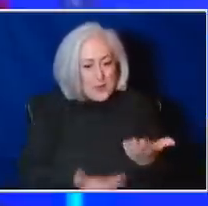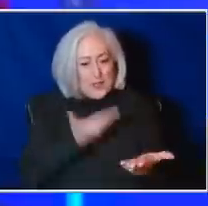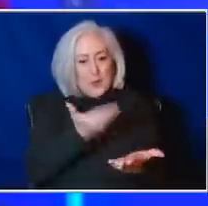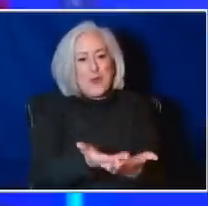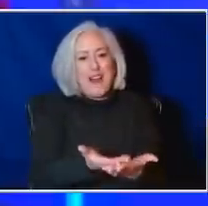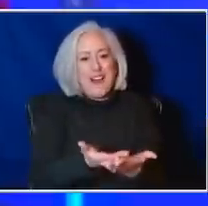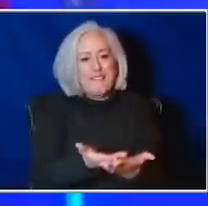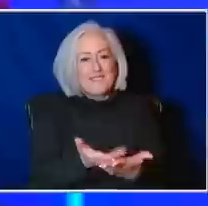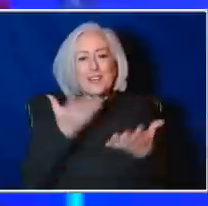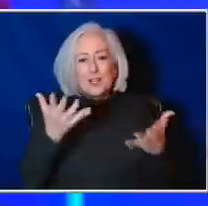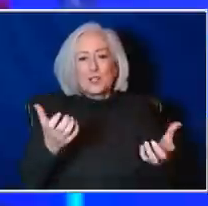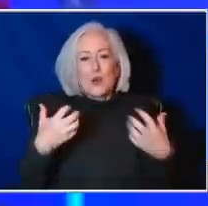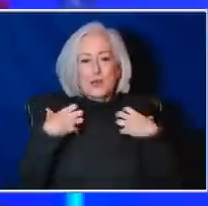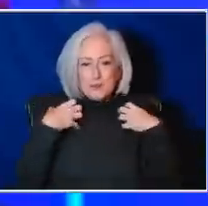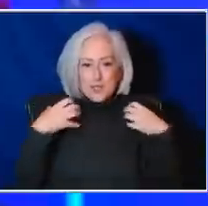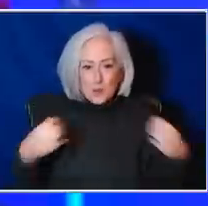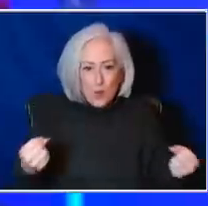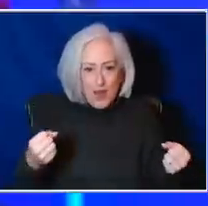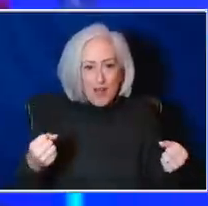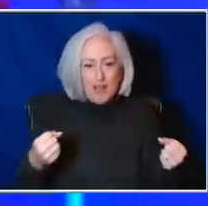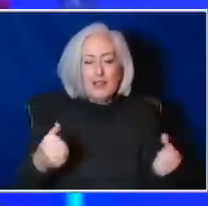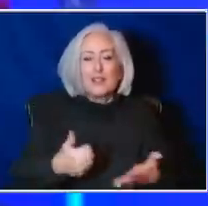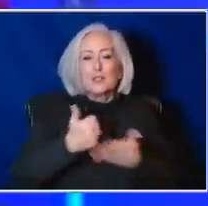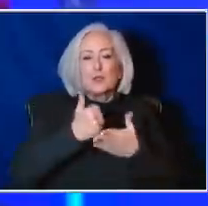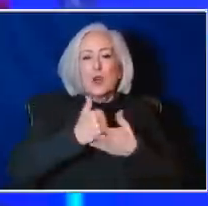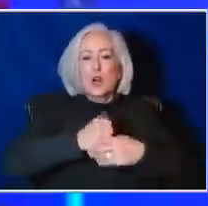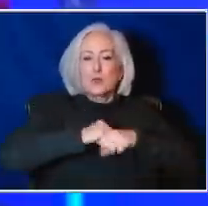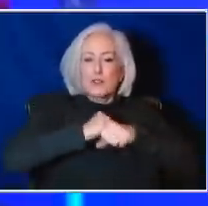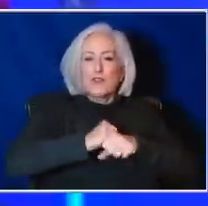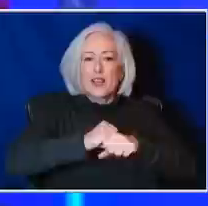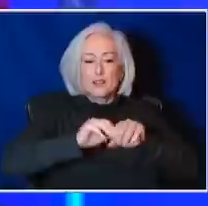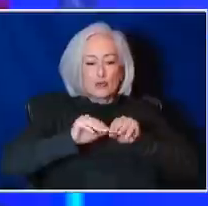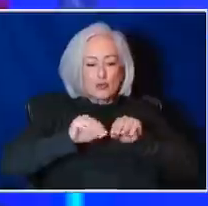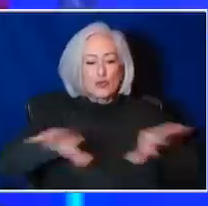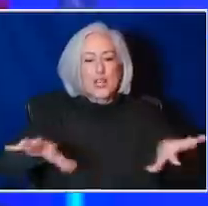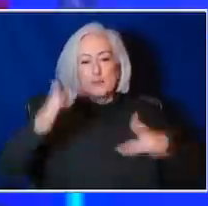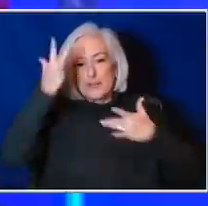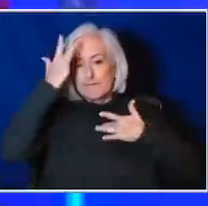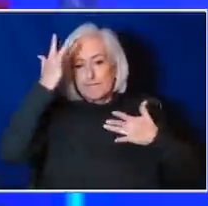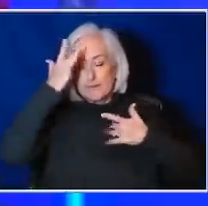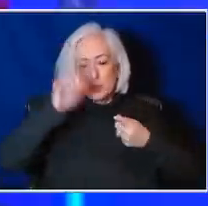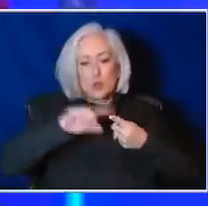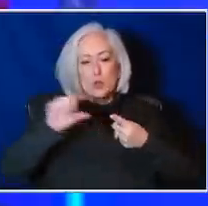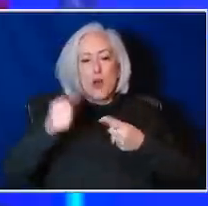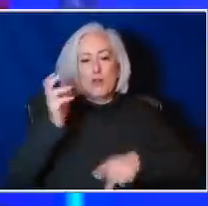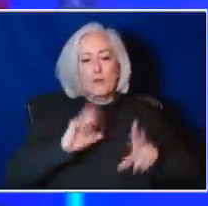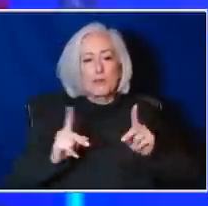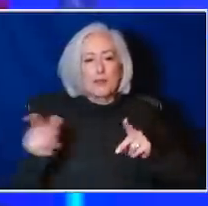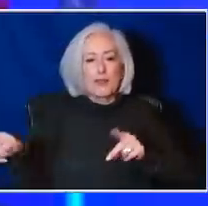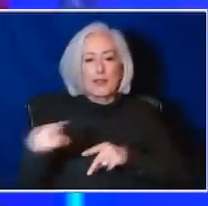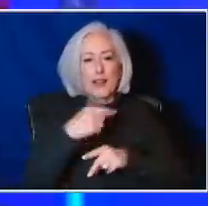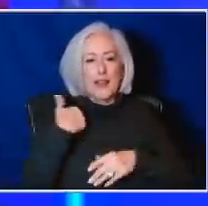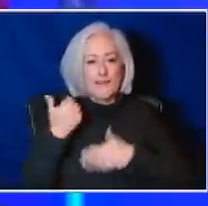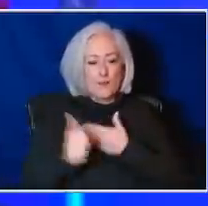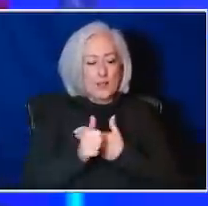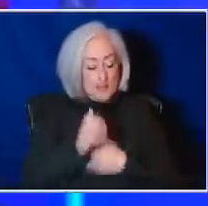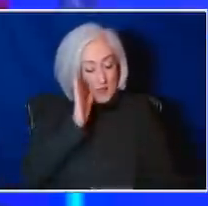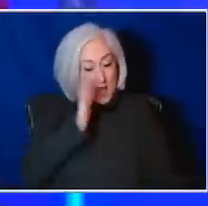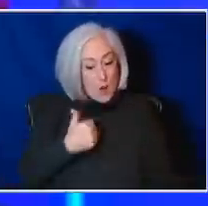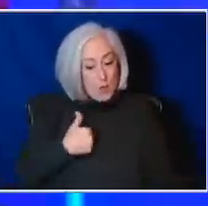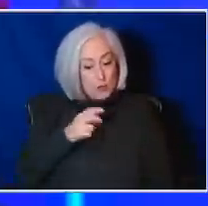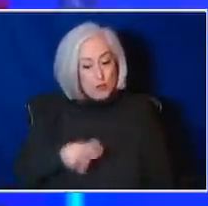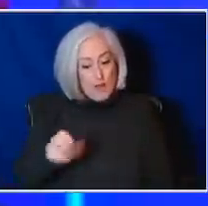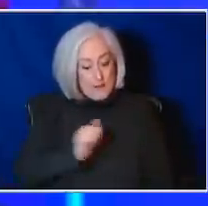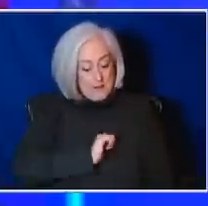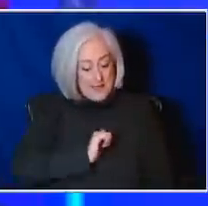well. Help prevent transmitting the virus to others that may be more at risk. I know I'll be traveling soon. I will